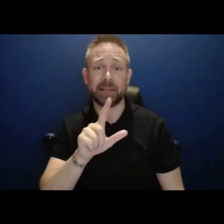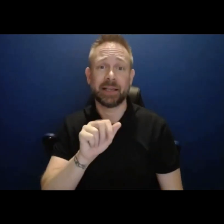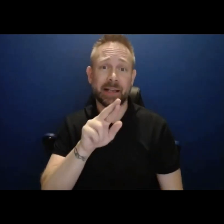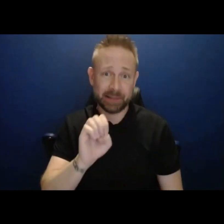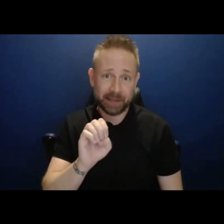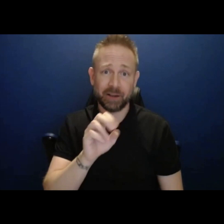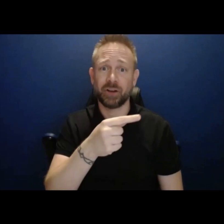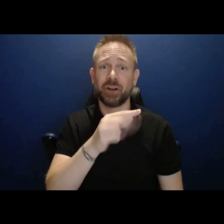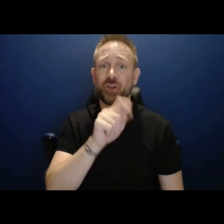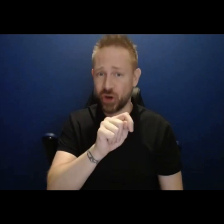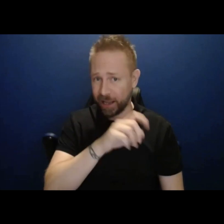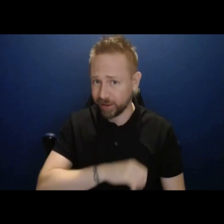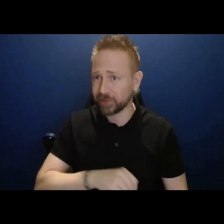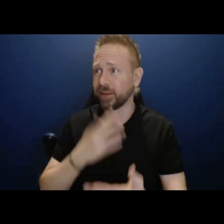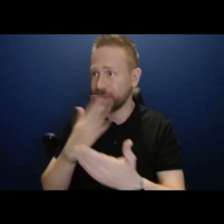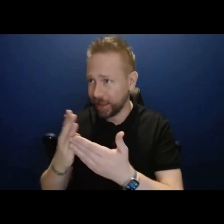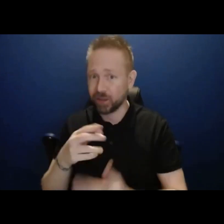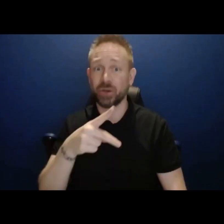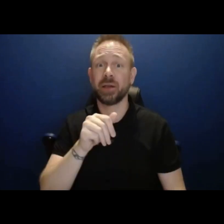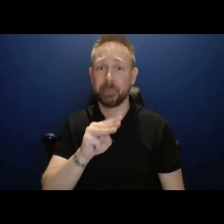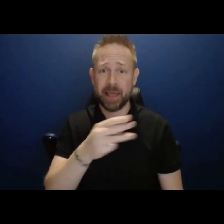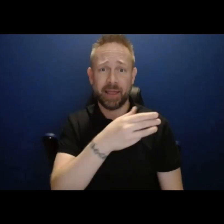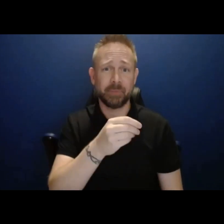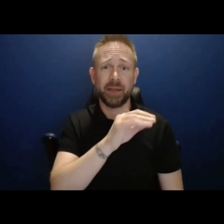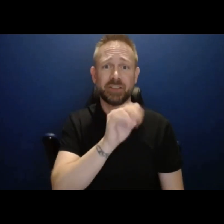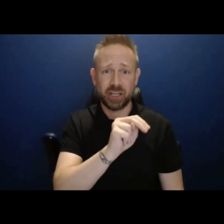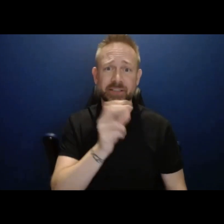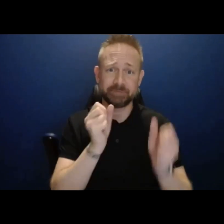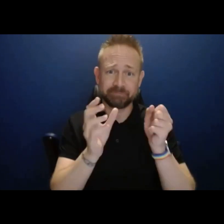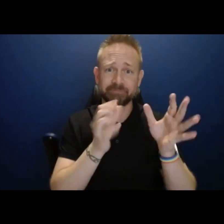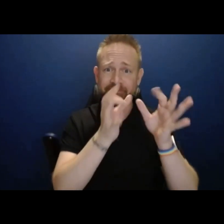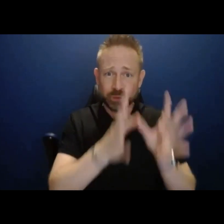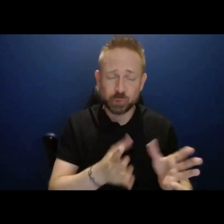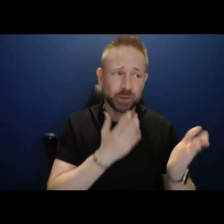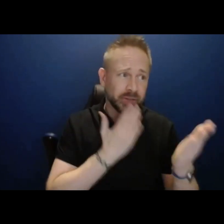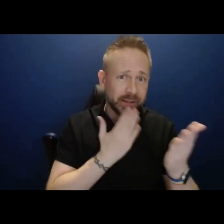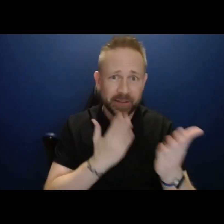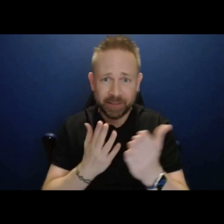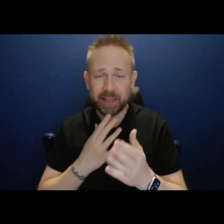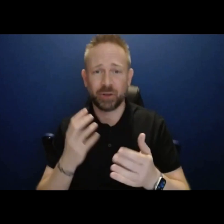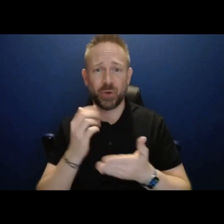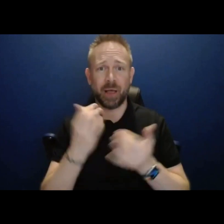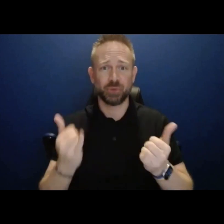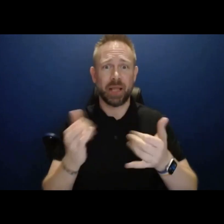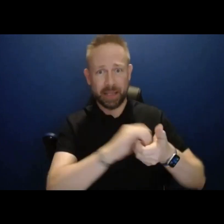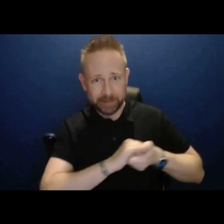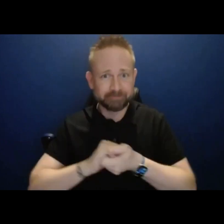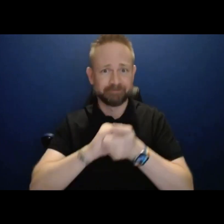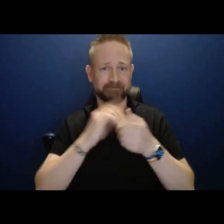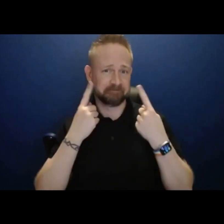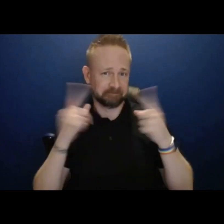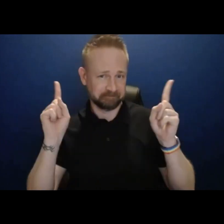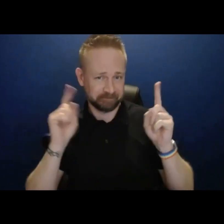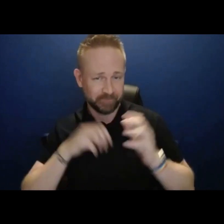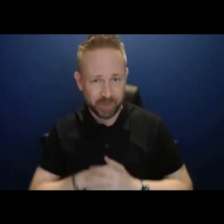interpreters, Pam and Jason, and of course, everyone else that's helped pull together today's session. We will be updating